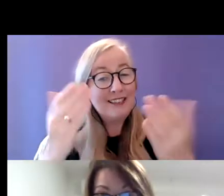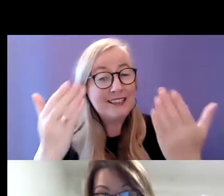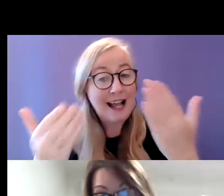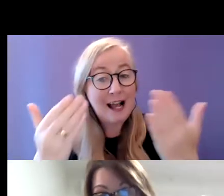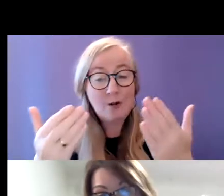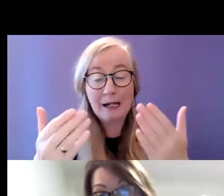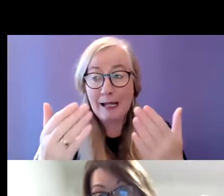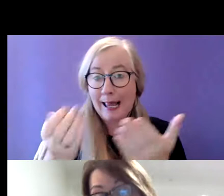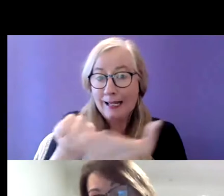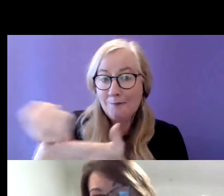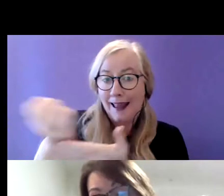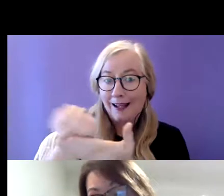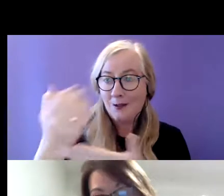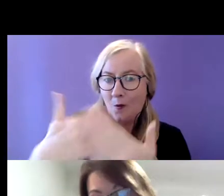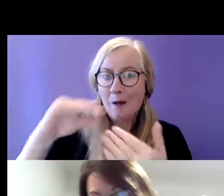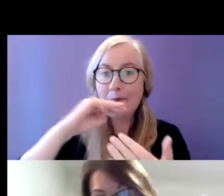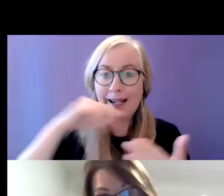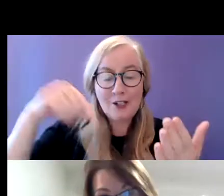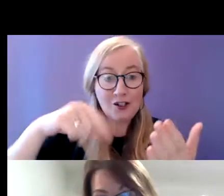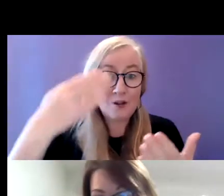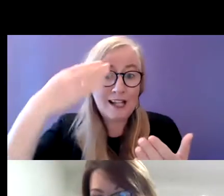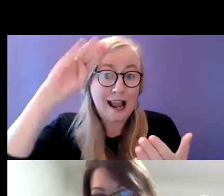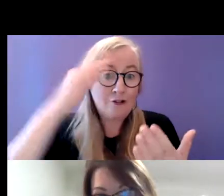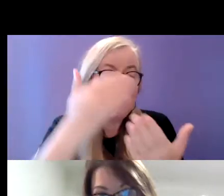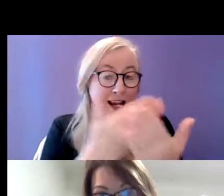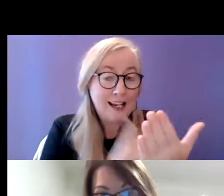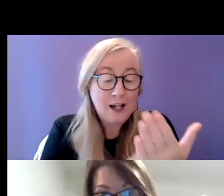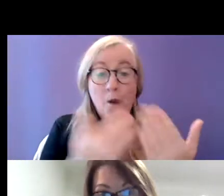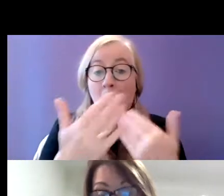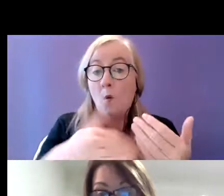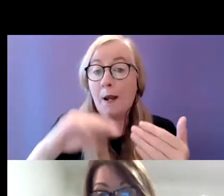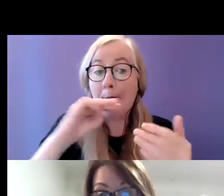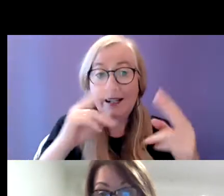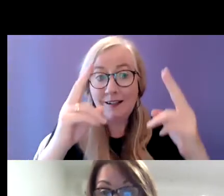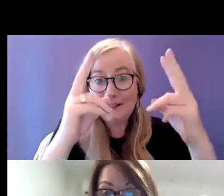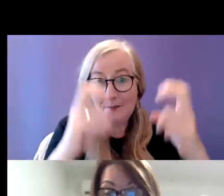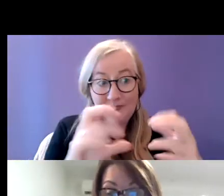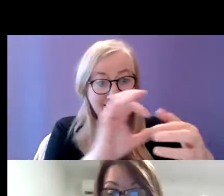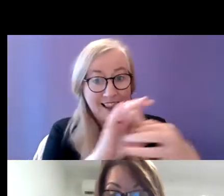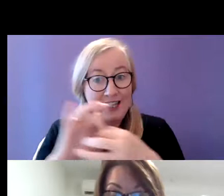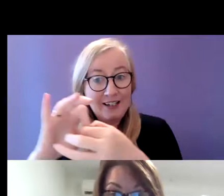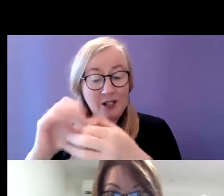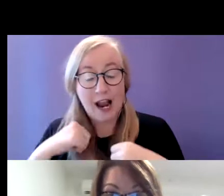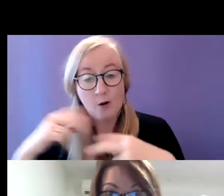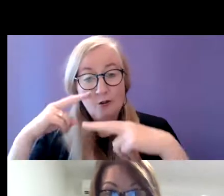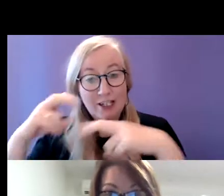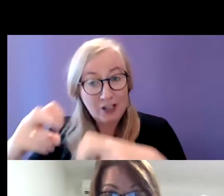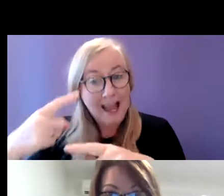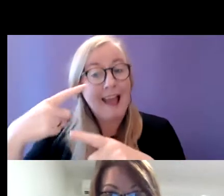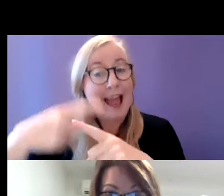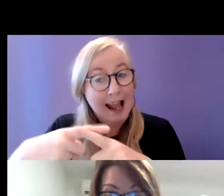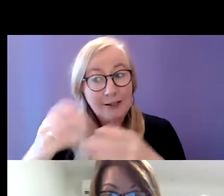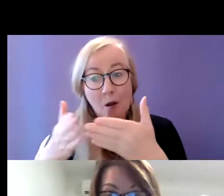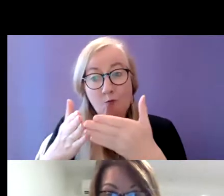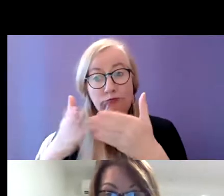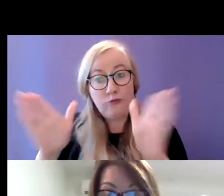defined. So we have the Irish legislation and that definition guiding pieces of work, but also we were guided by the broader